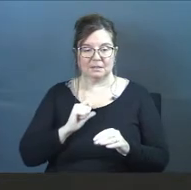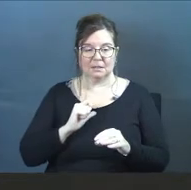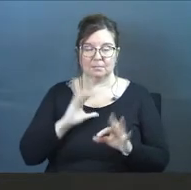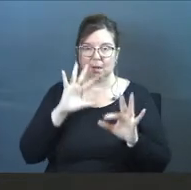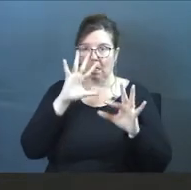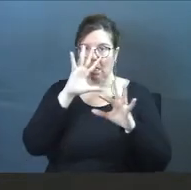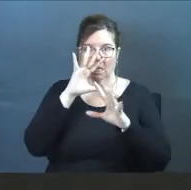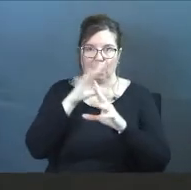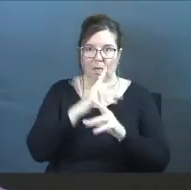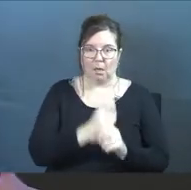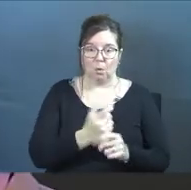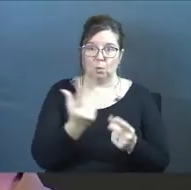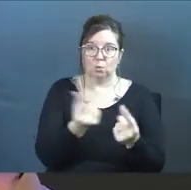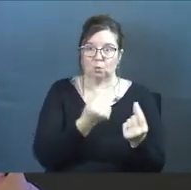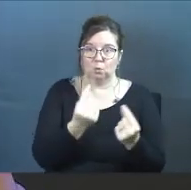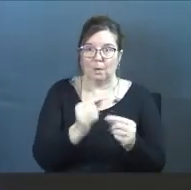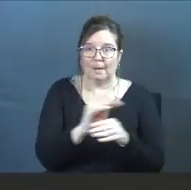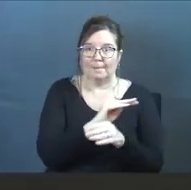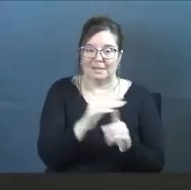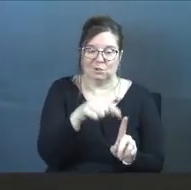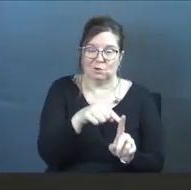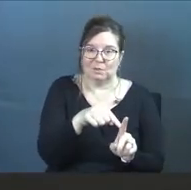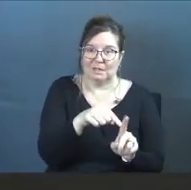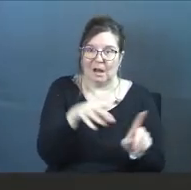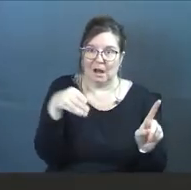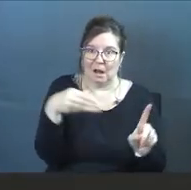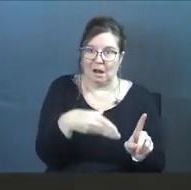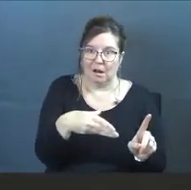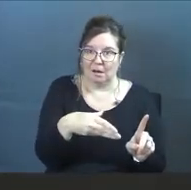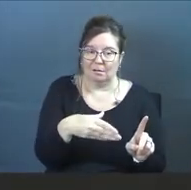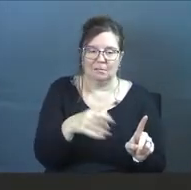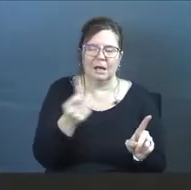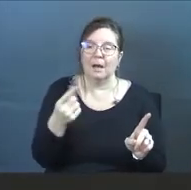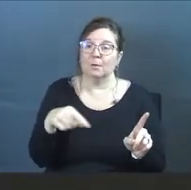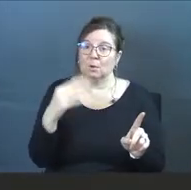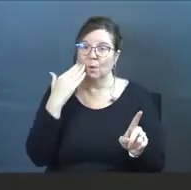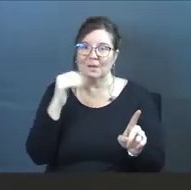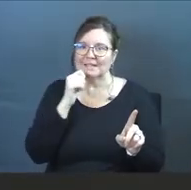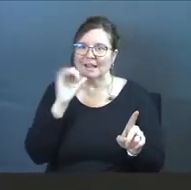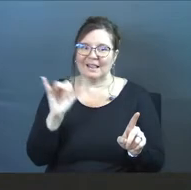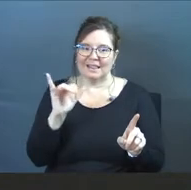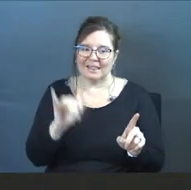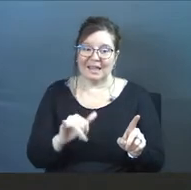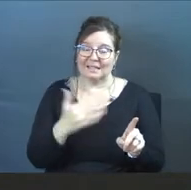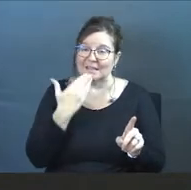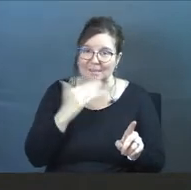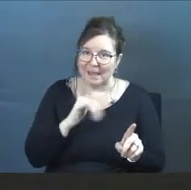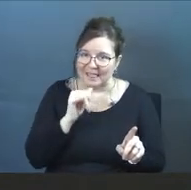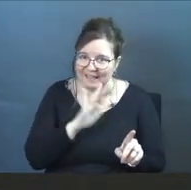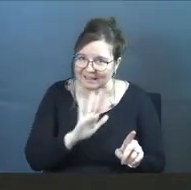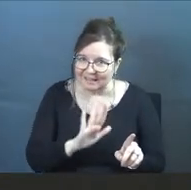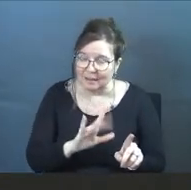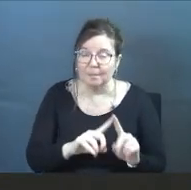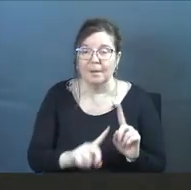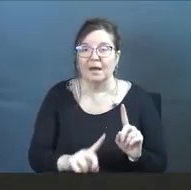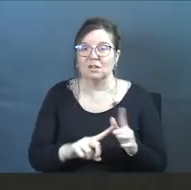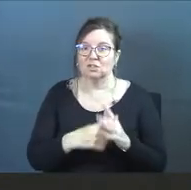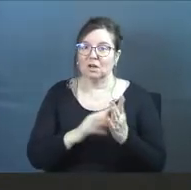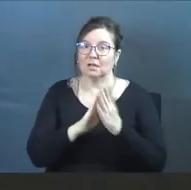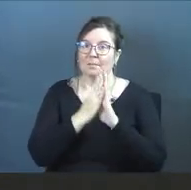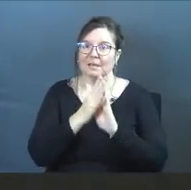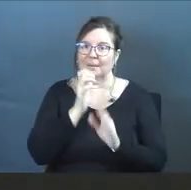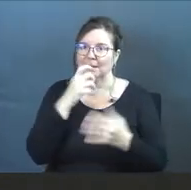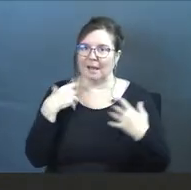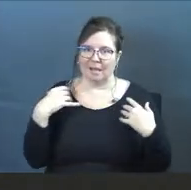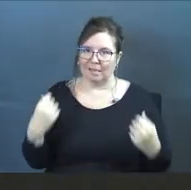getting consumed with doing ministry things. And how many of know, it's not like that is a bad thing, but it started to